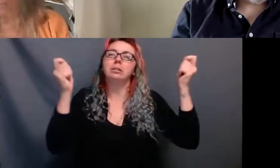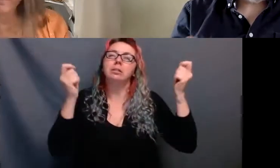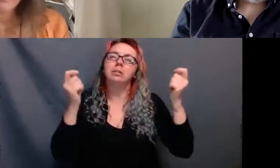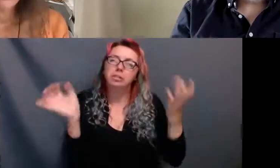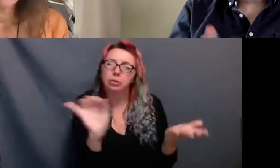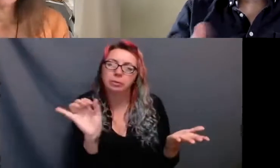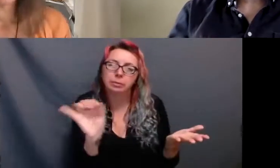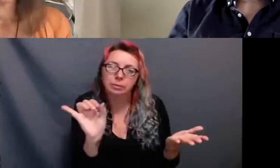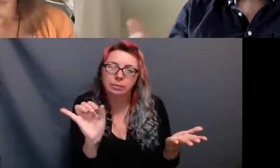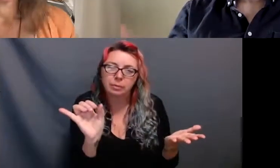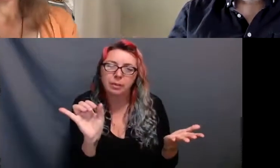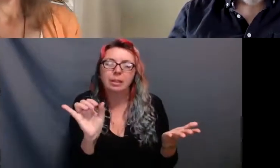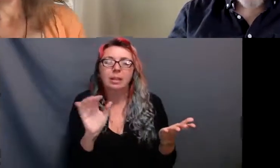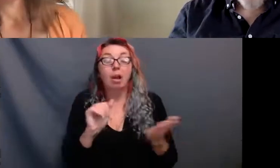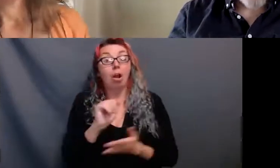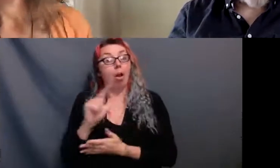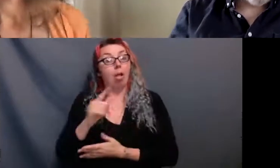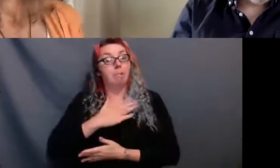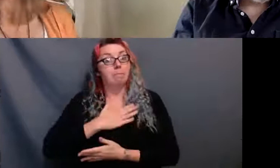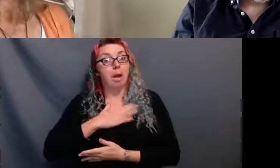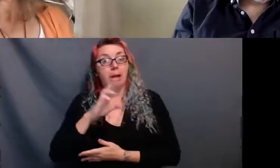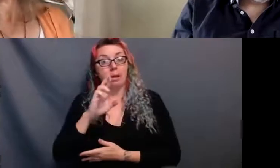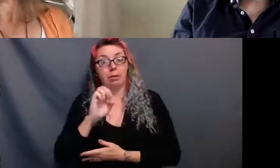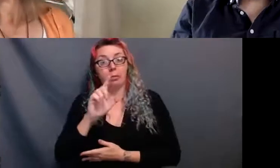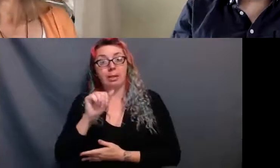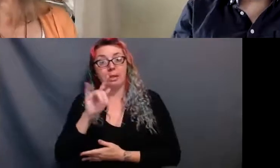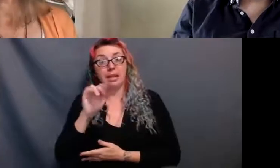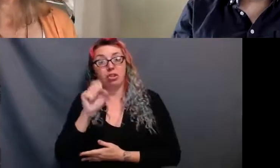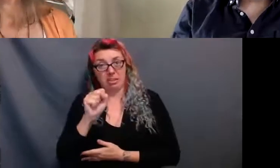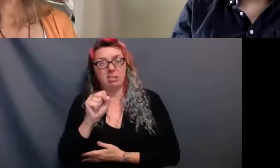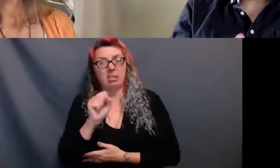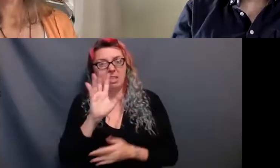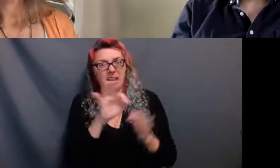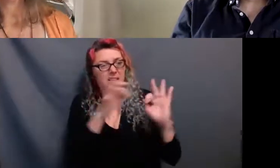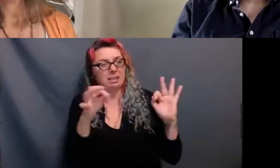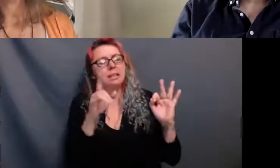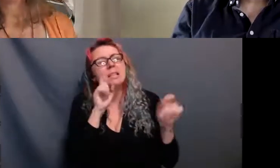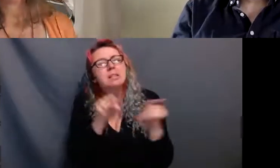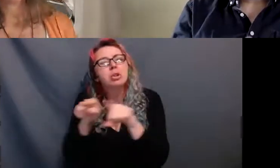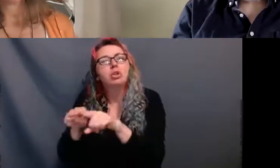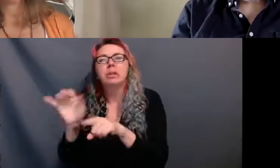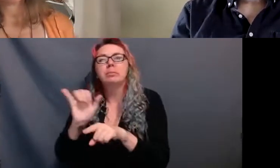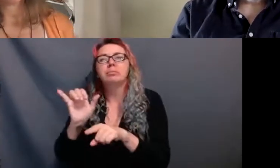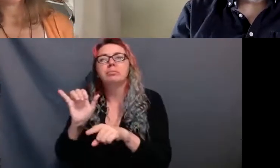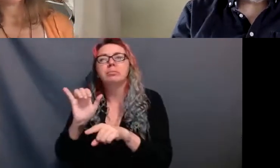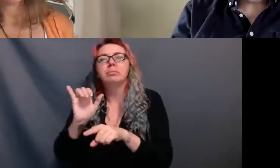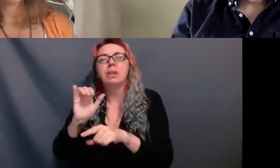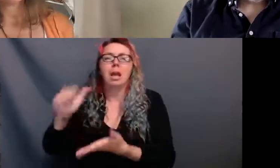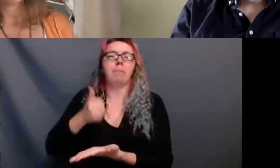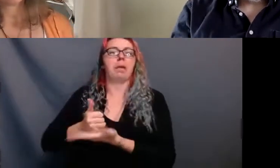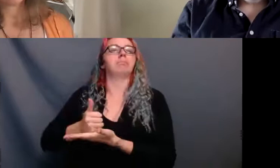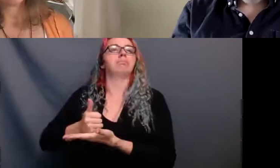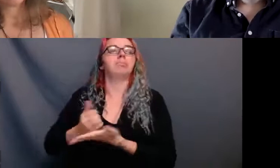like an Indigenous hallelujah or amen. I was taught that all my relations works on a couple of levels.